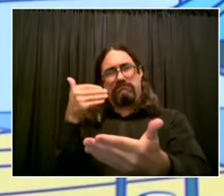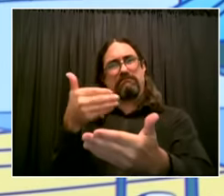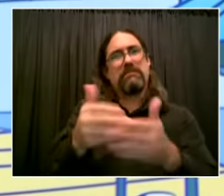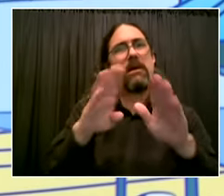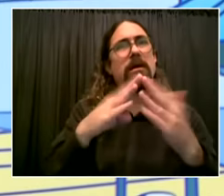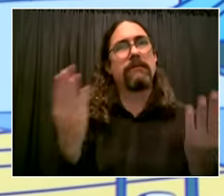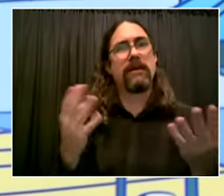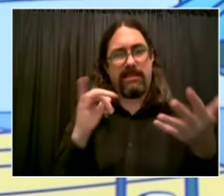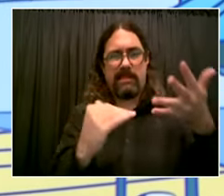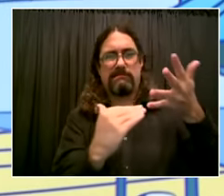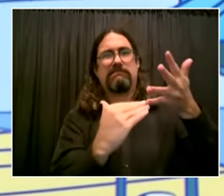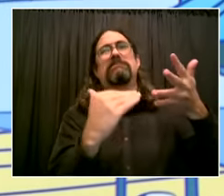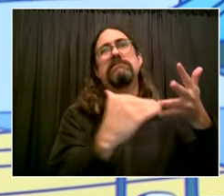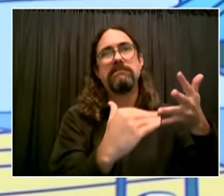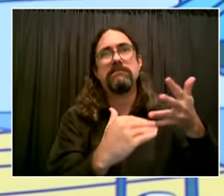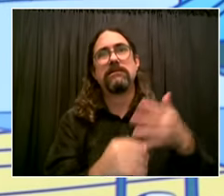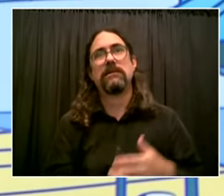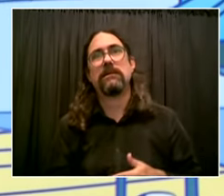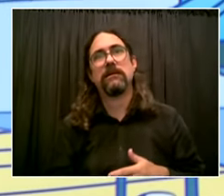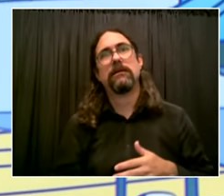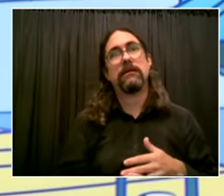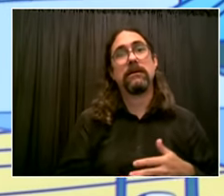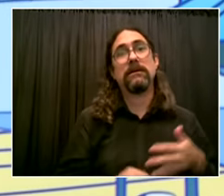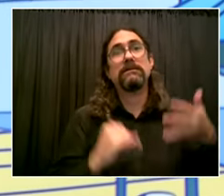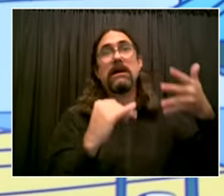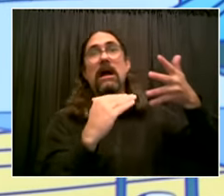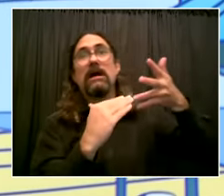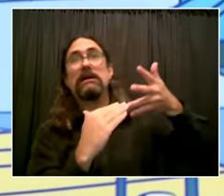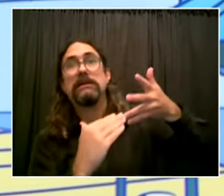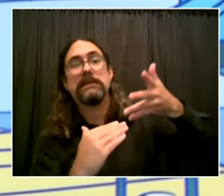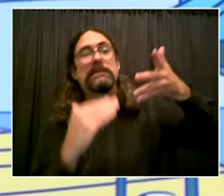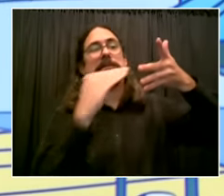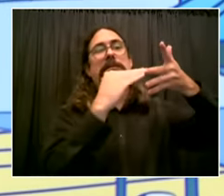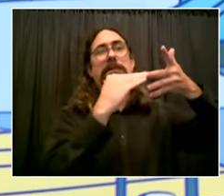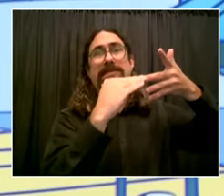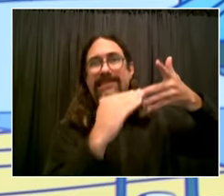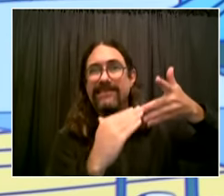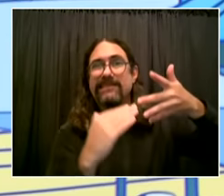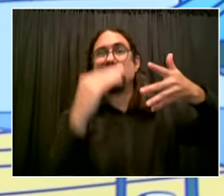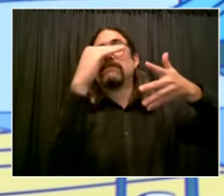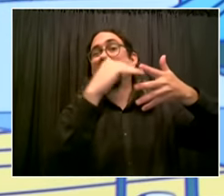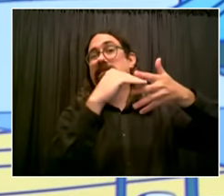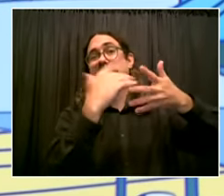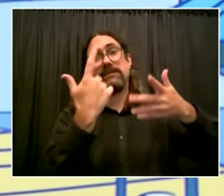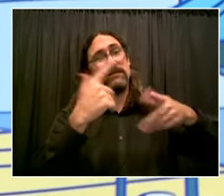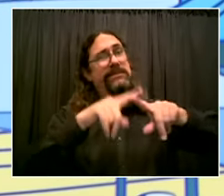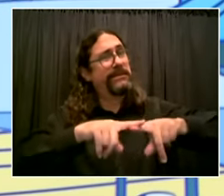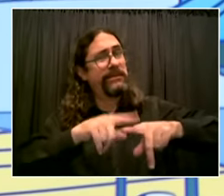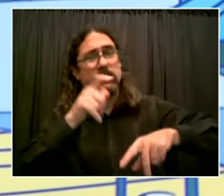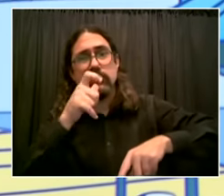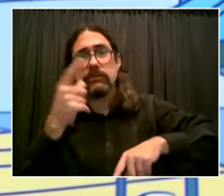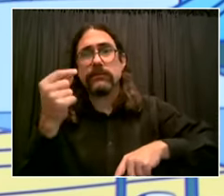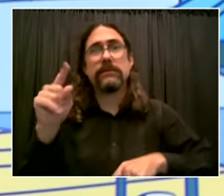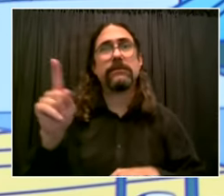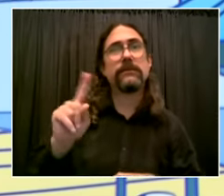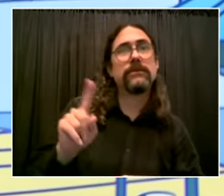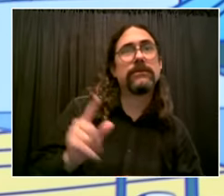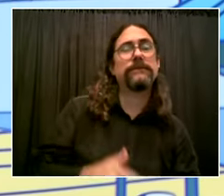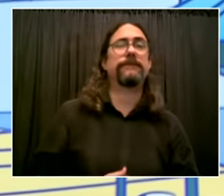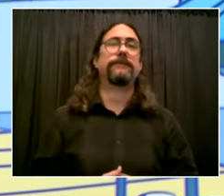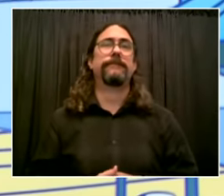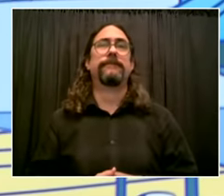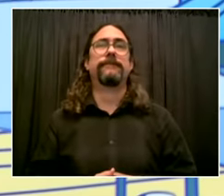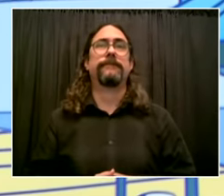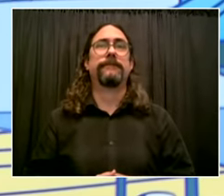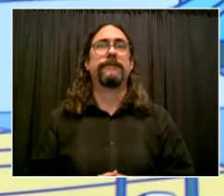but the bottom line is we're going to look at a variety of options uh i do know to the great credit of commissioner